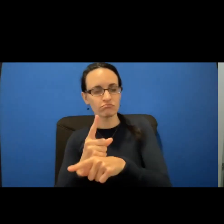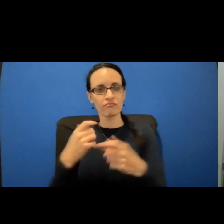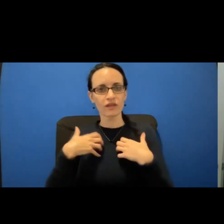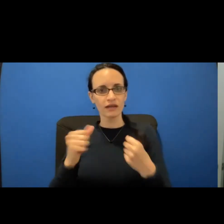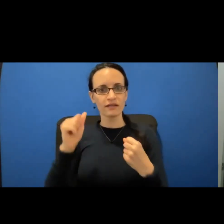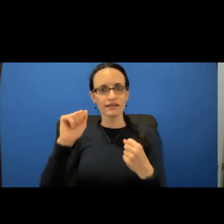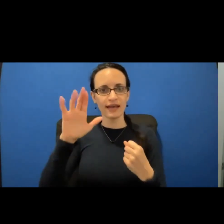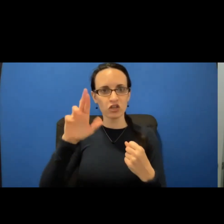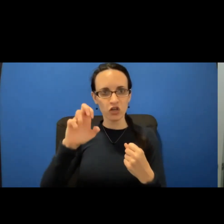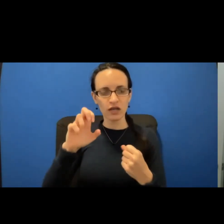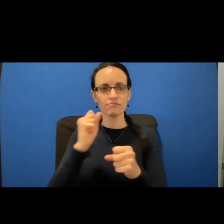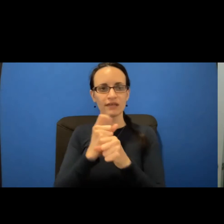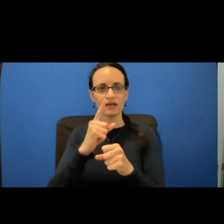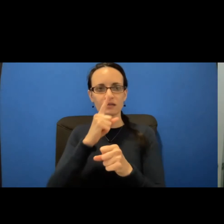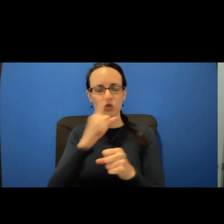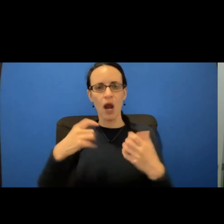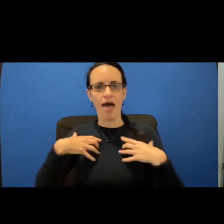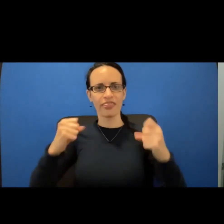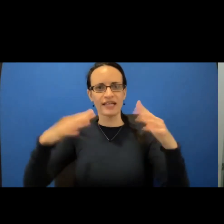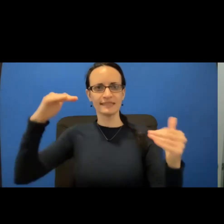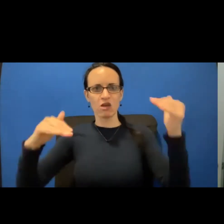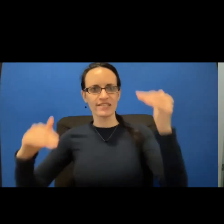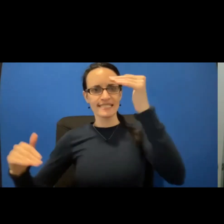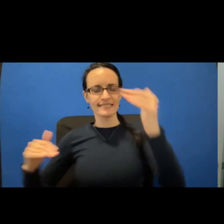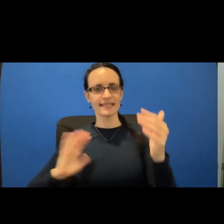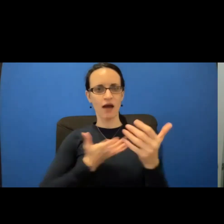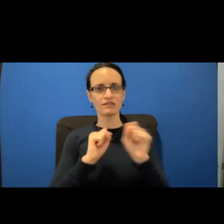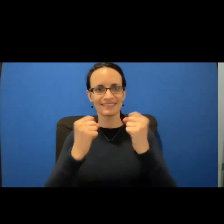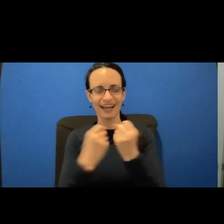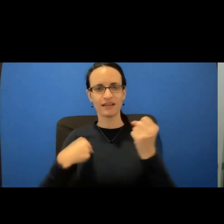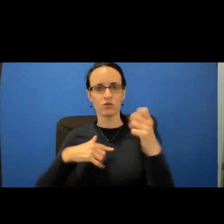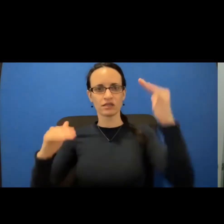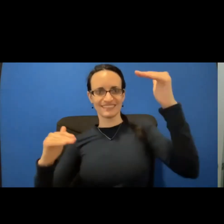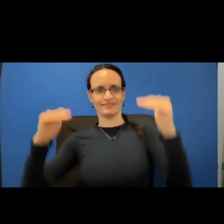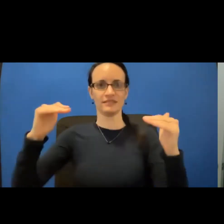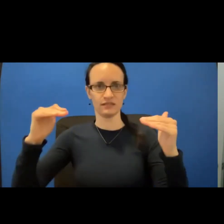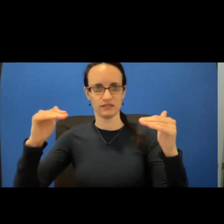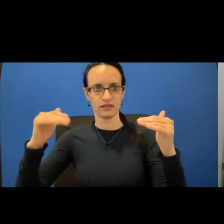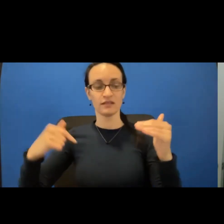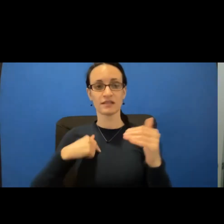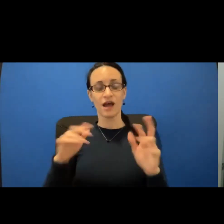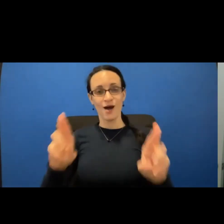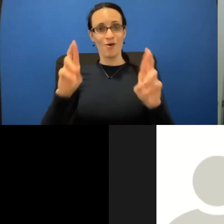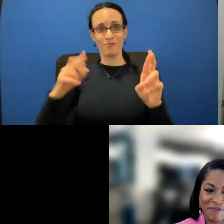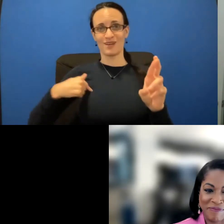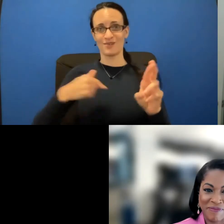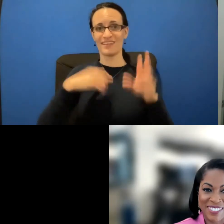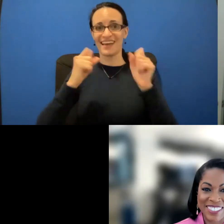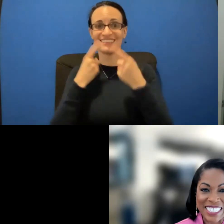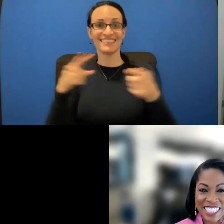we are eliminating health disparities. And I hope through my voice and my story, we get some of that done. Thank you.